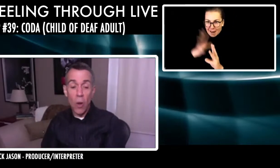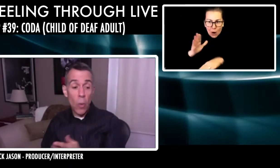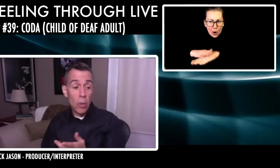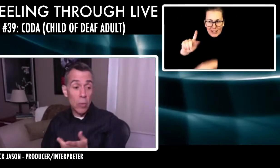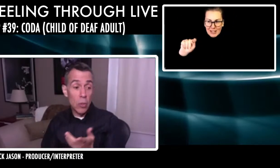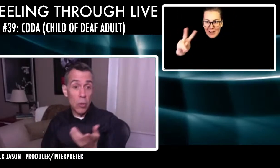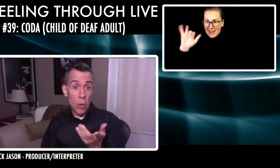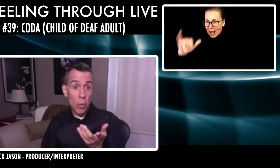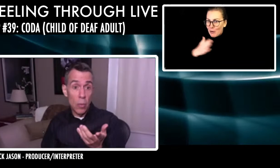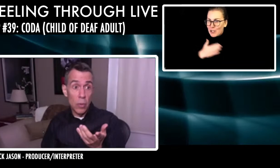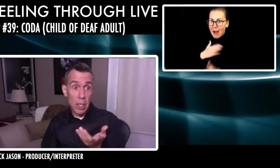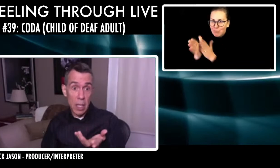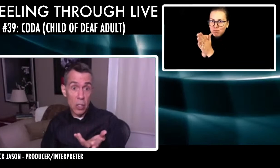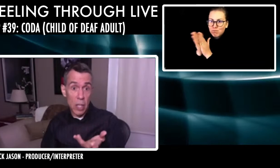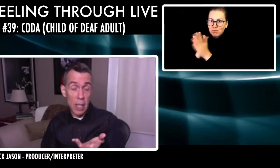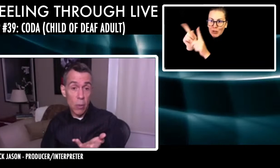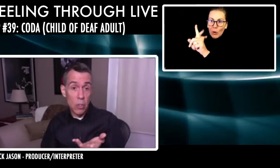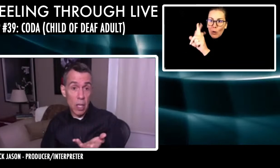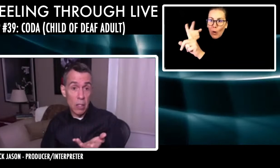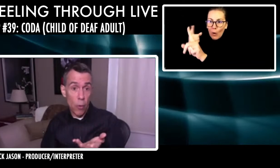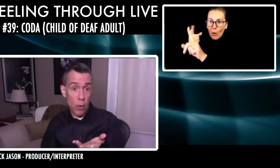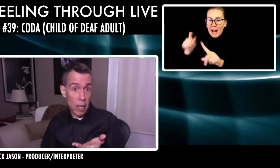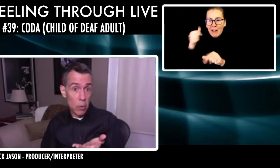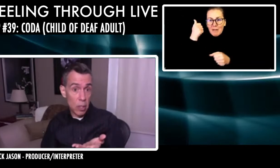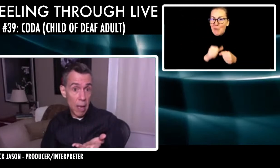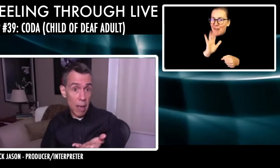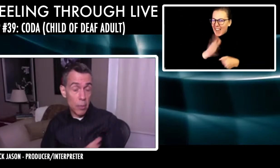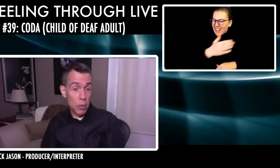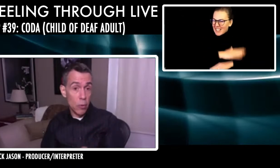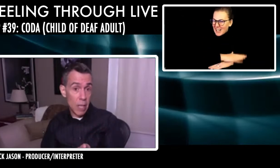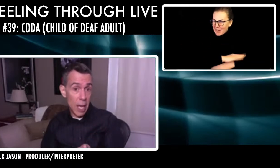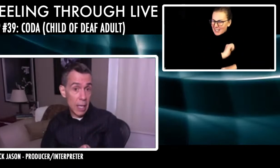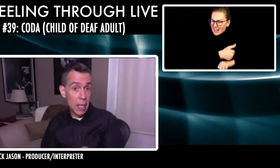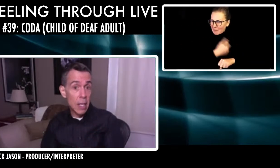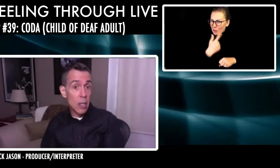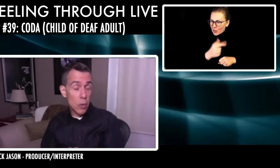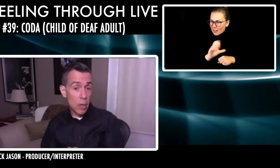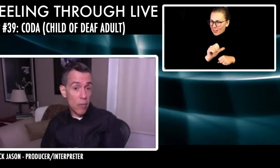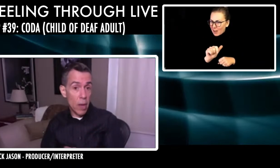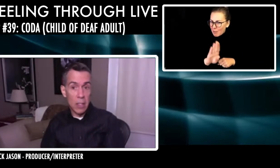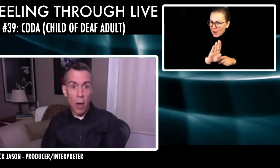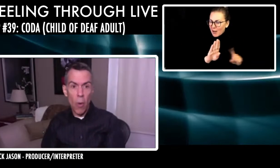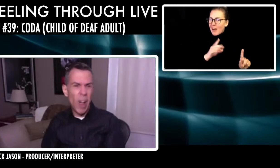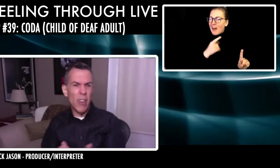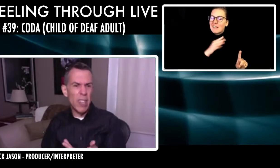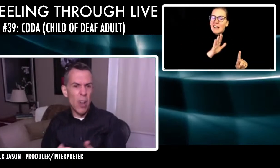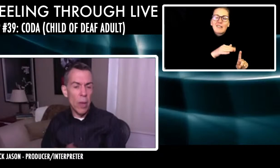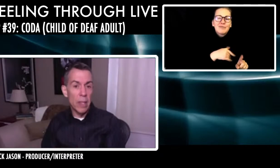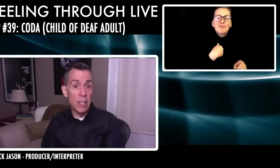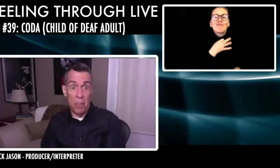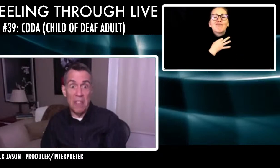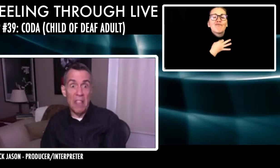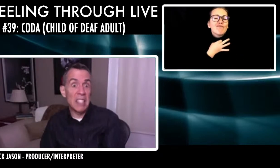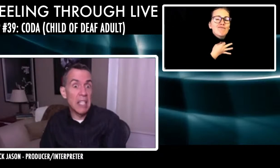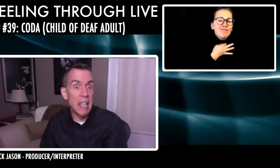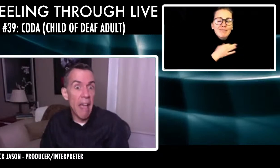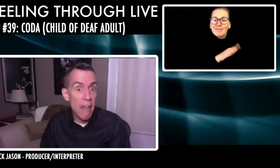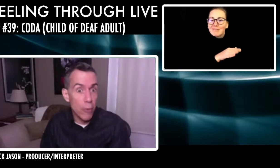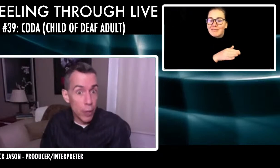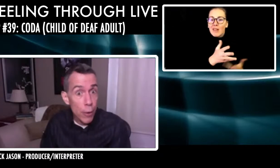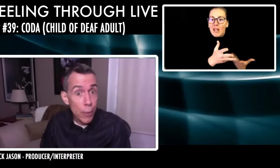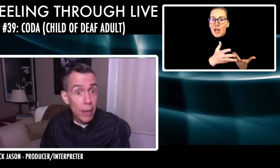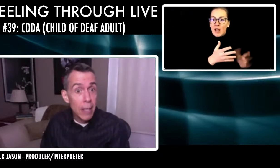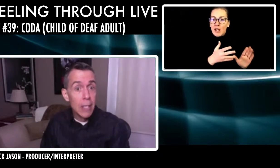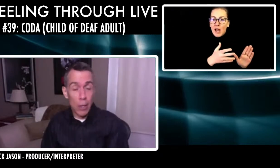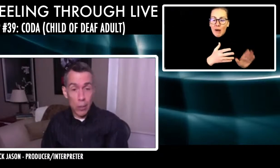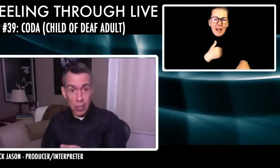And they said, Oh, well, you know, they teach sign language as a foreign language on campus. So if you take it, you can, and I said, Oh, well, I already know it. And they said, well, that's an easy A